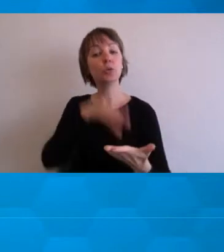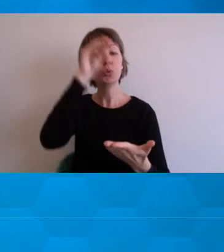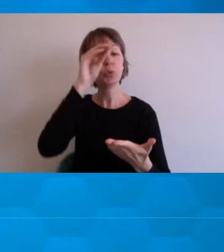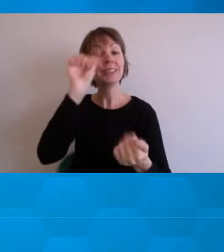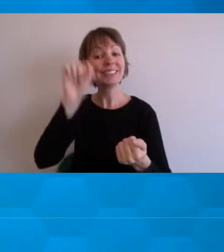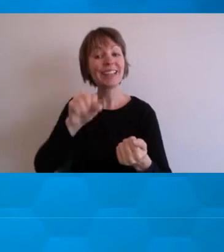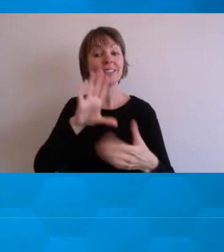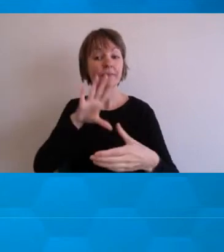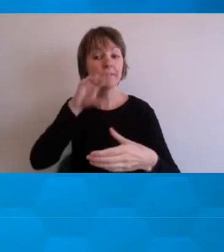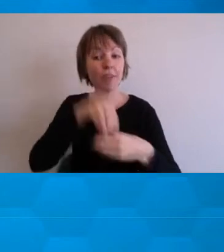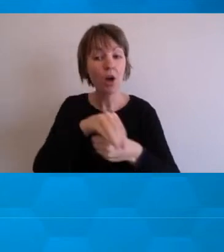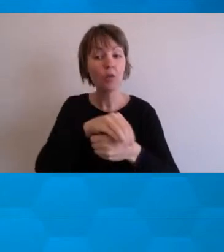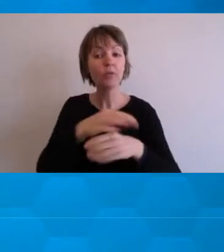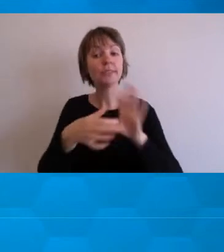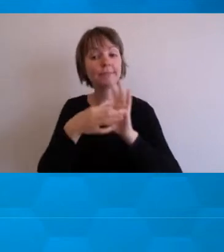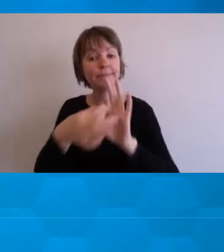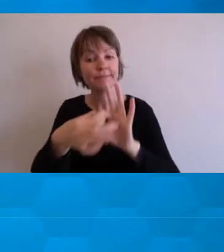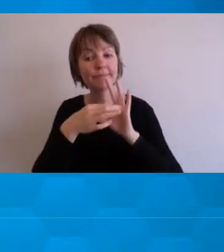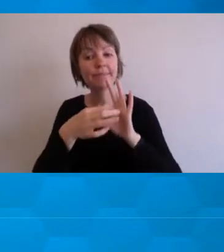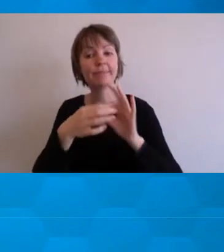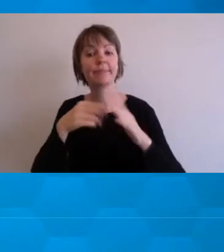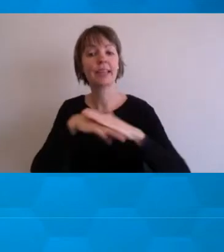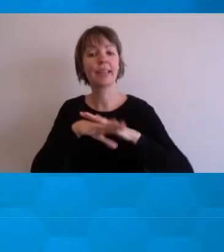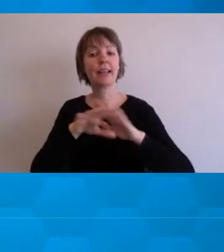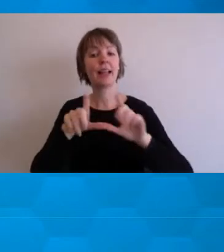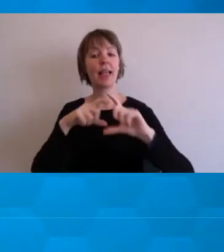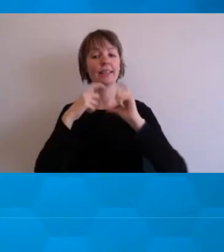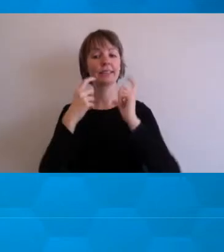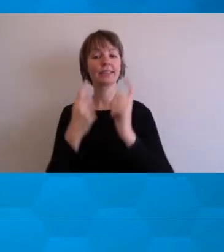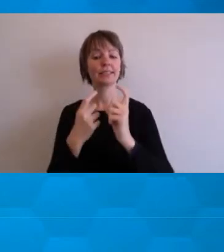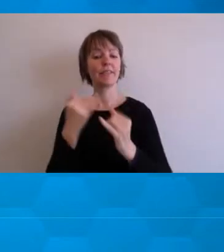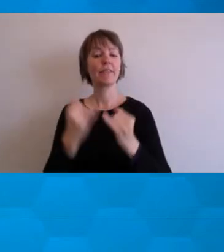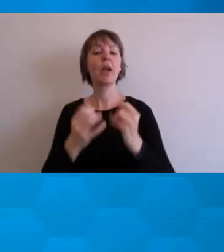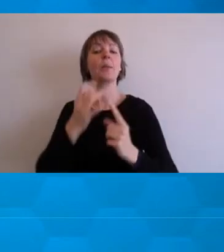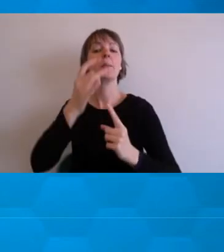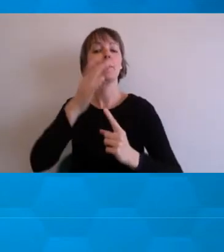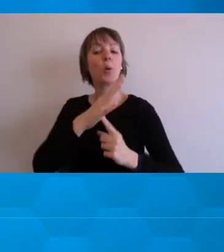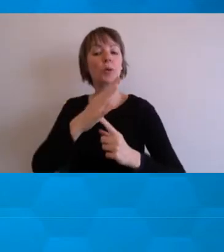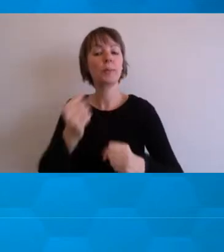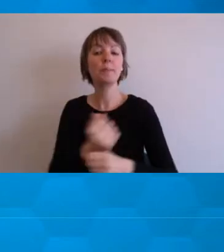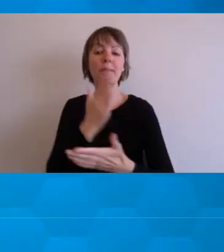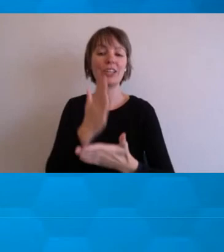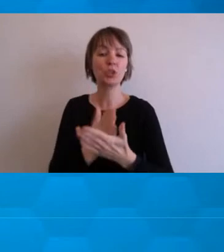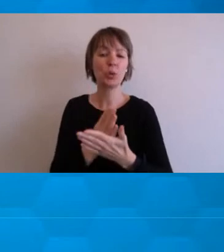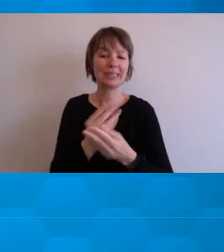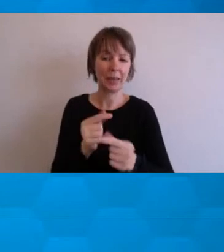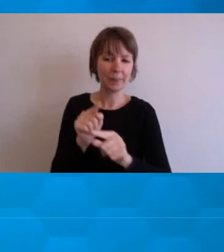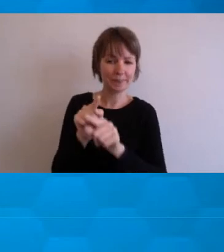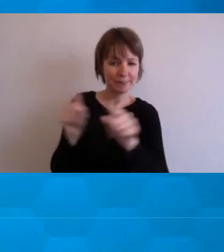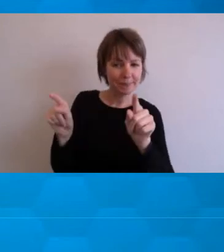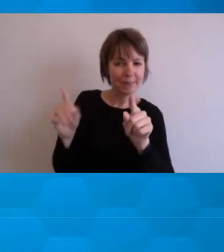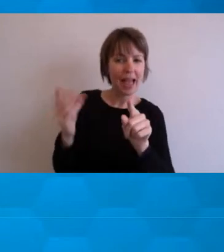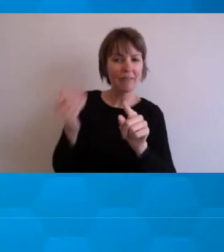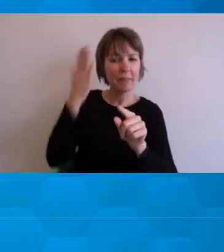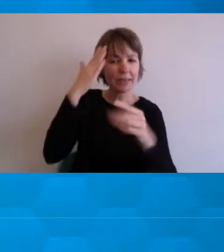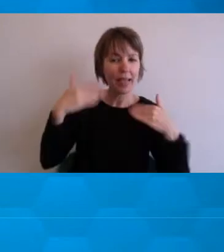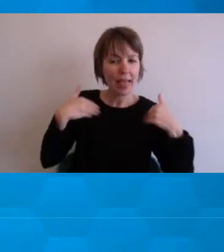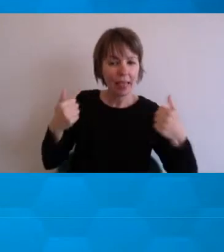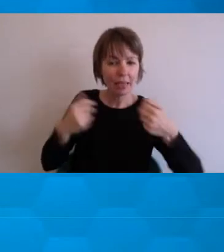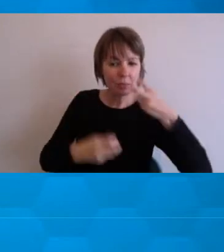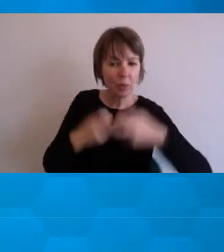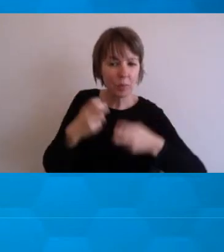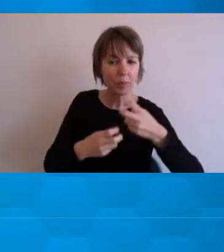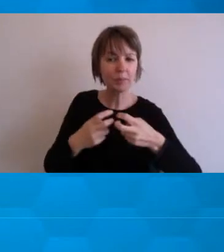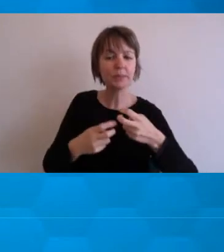class is important, I feel, in terms of including students who might be experiencing mental health conditions or might be